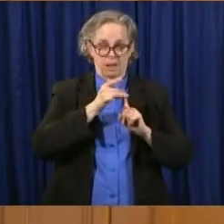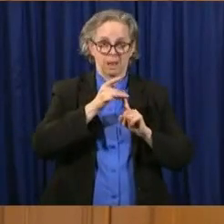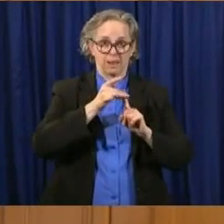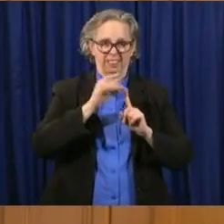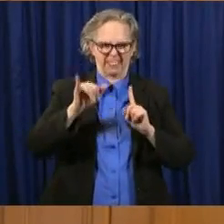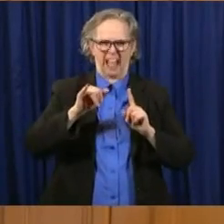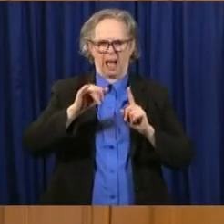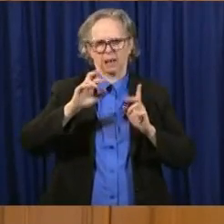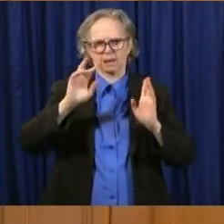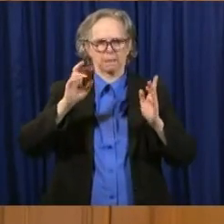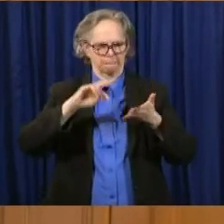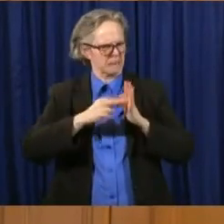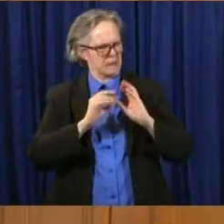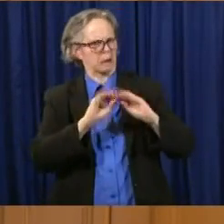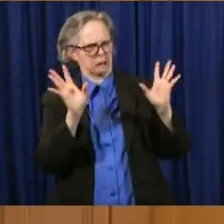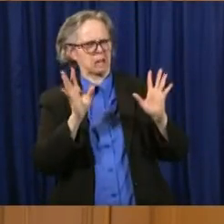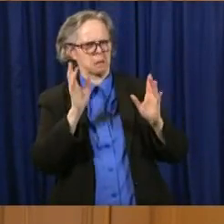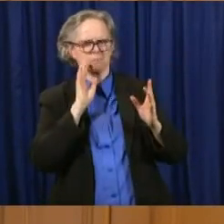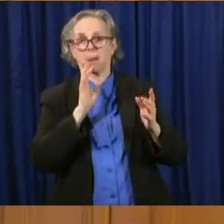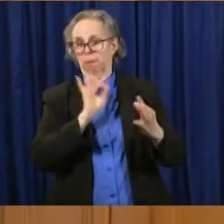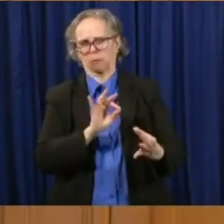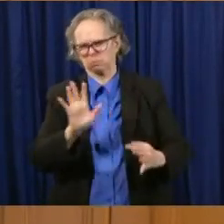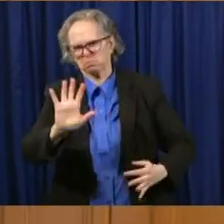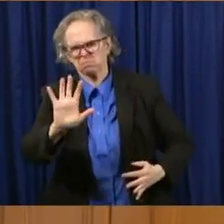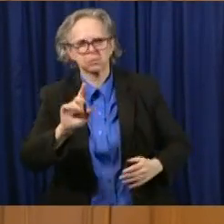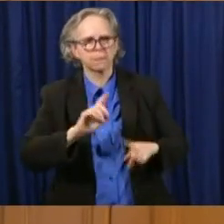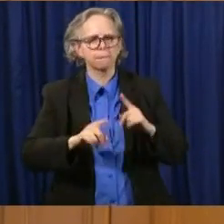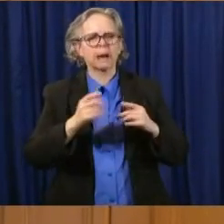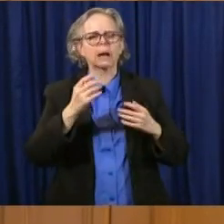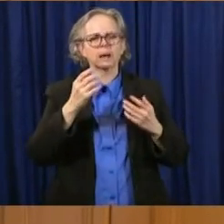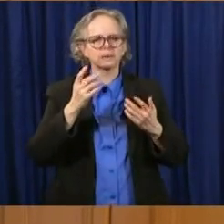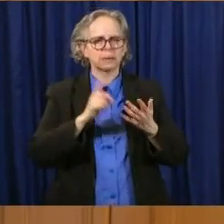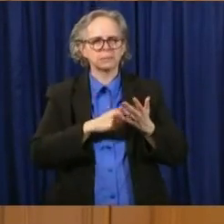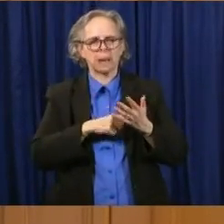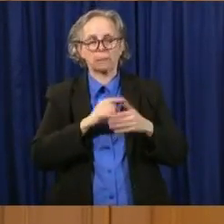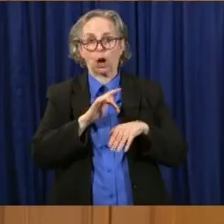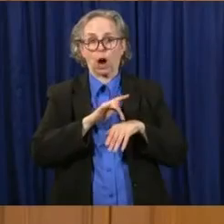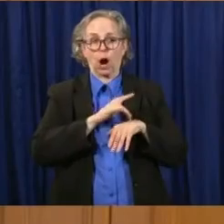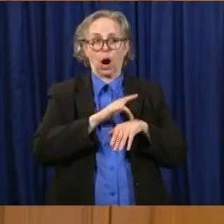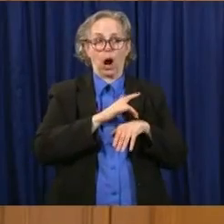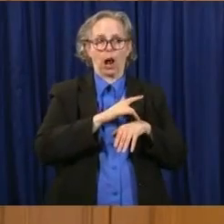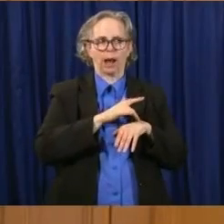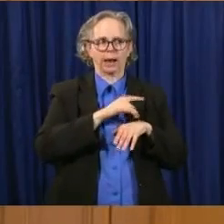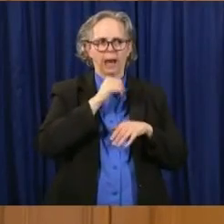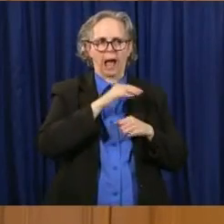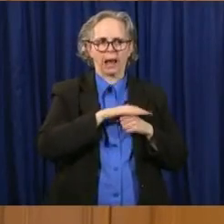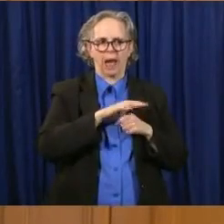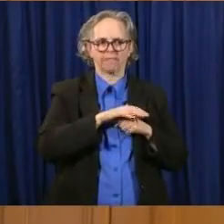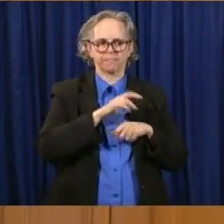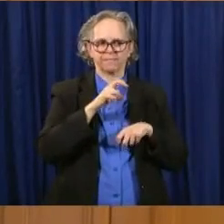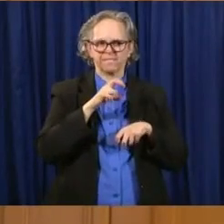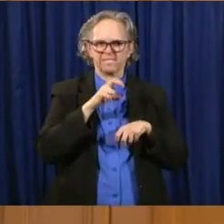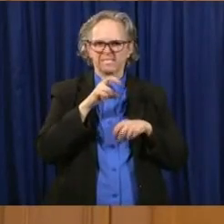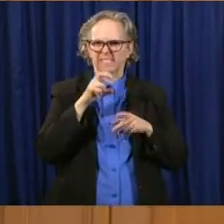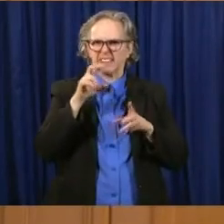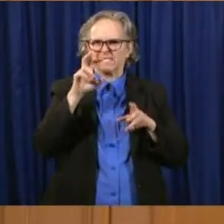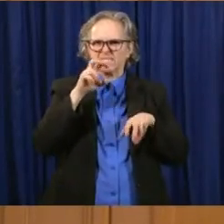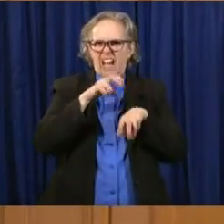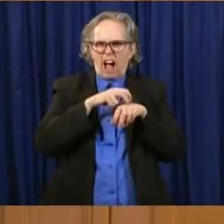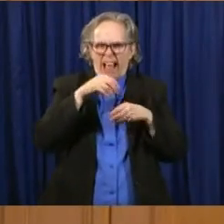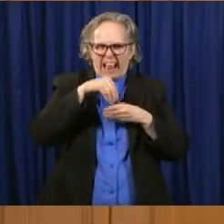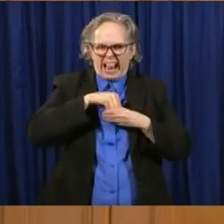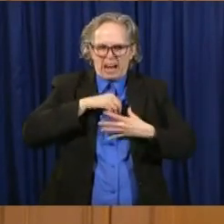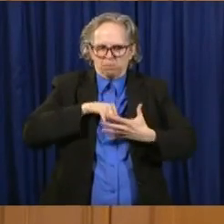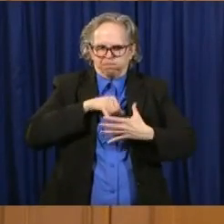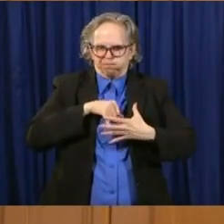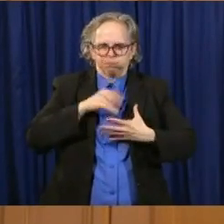but not perfect, because we know that sometimes early in the disease, people don't have enough of a viral load that you can even detect it. That's the PCR